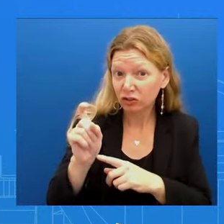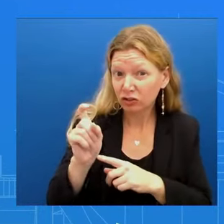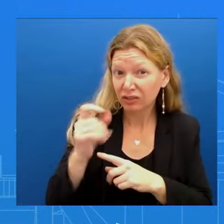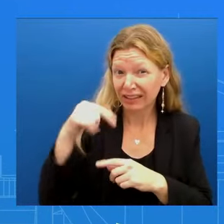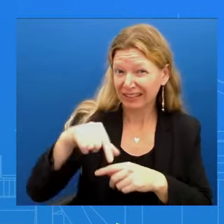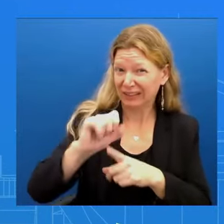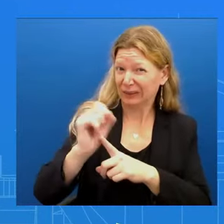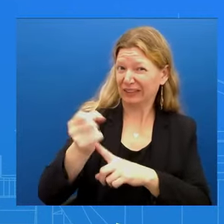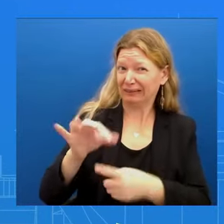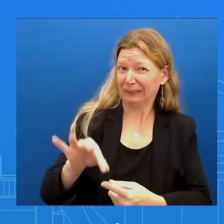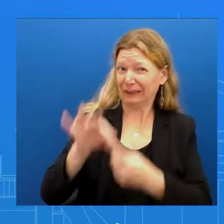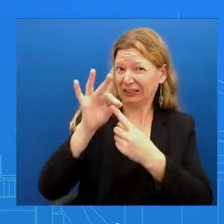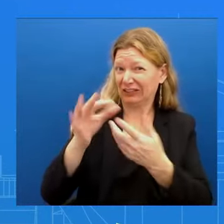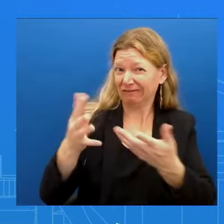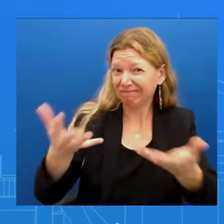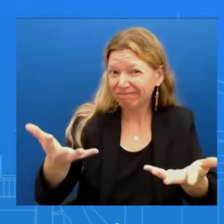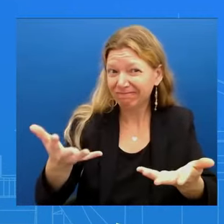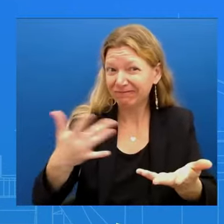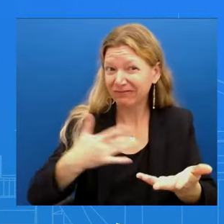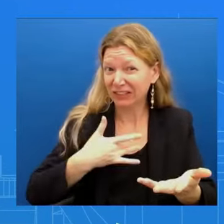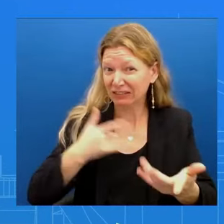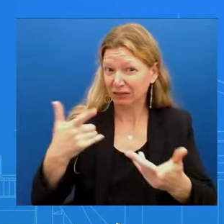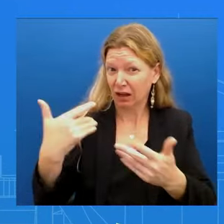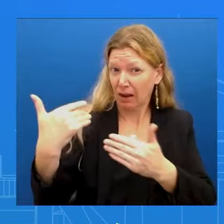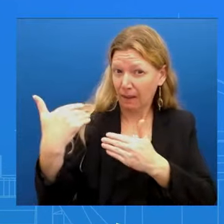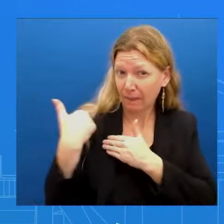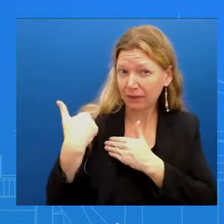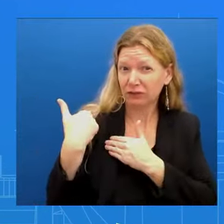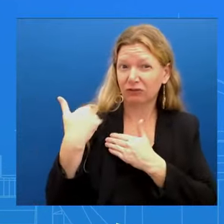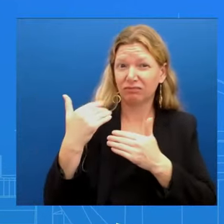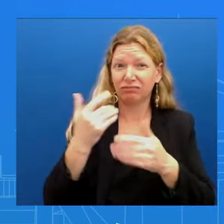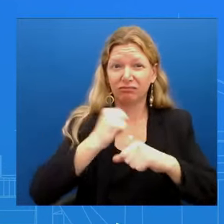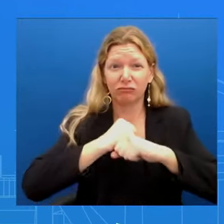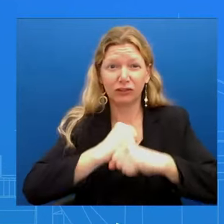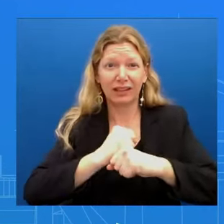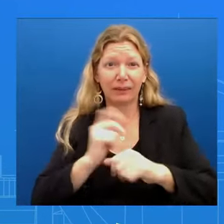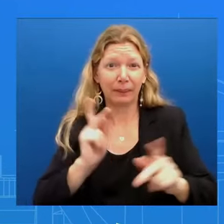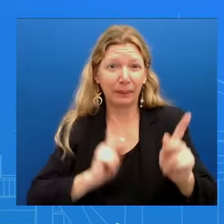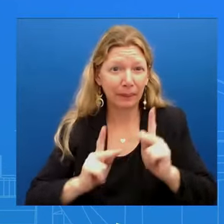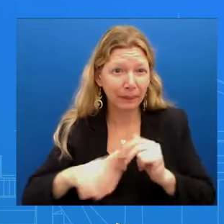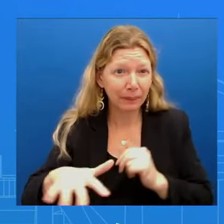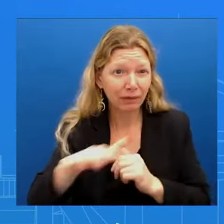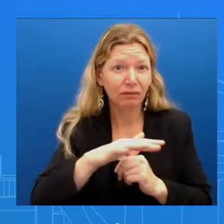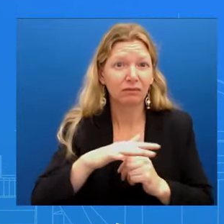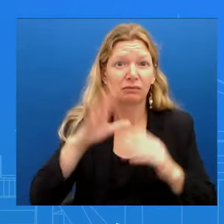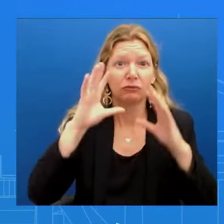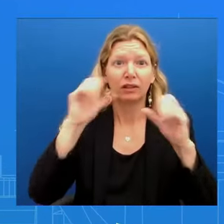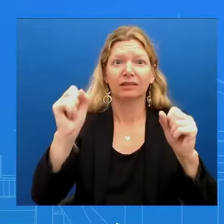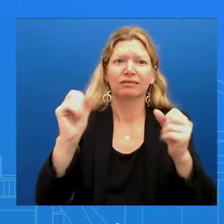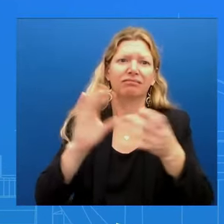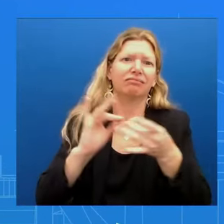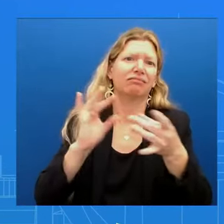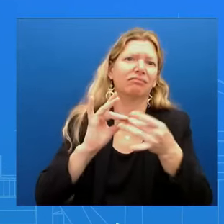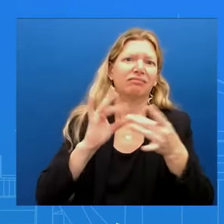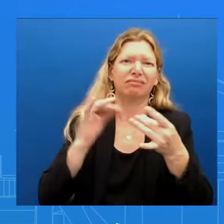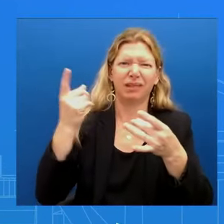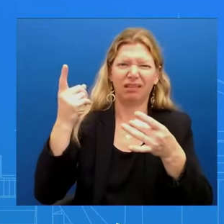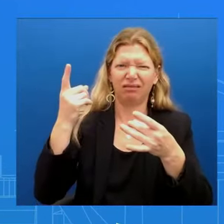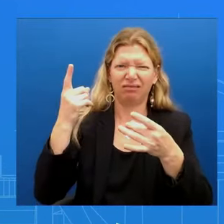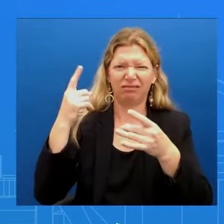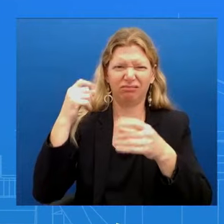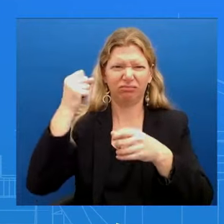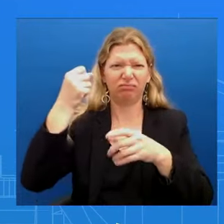civilians The President has talked about over the top indiscriminate bombings Is there anything, would there be any consequences? Would the U.S.